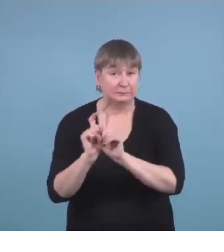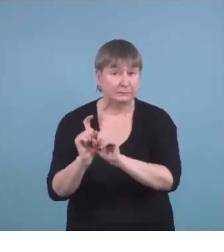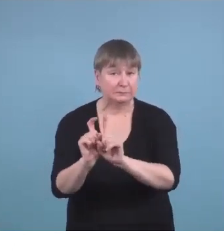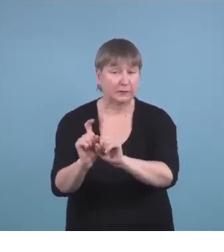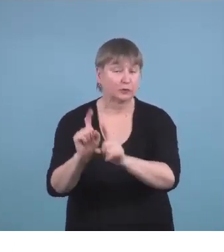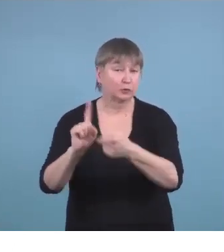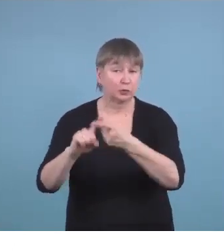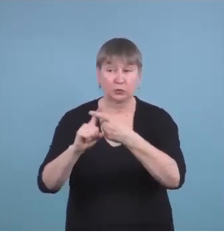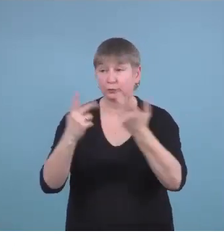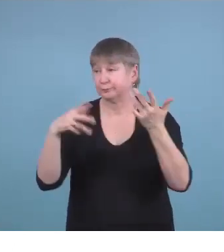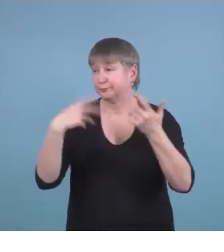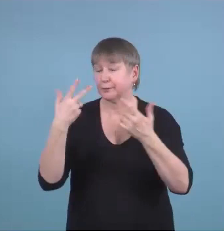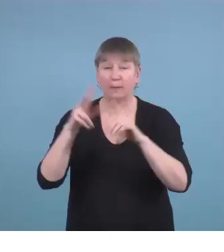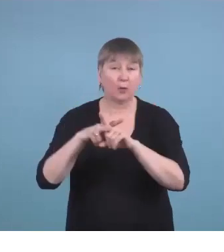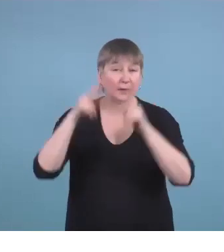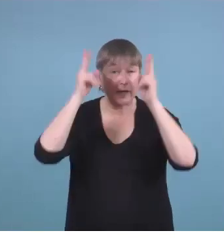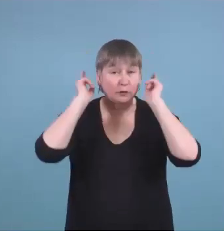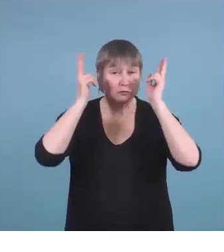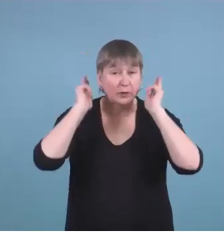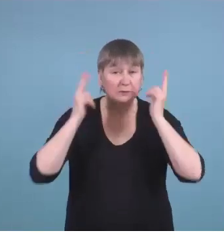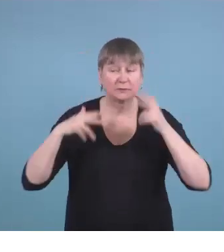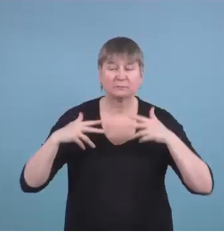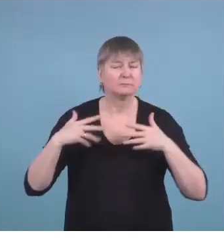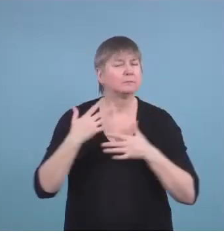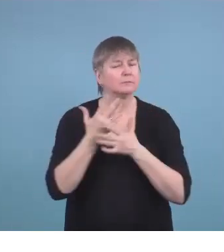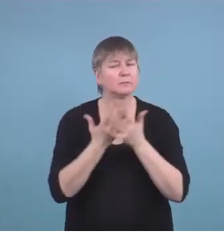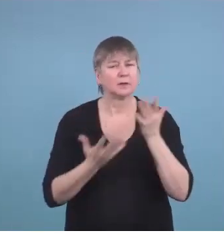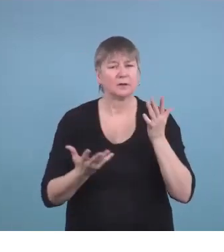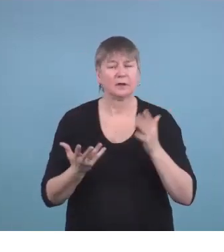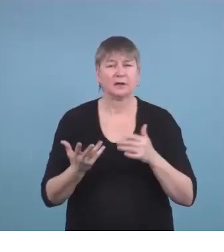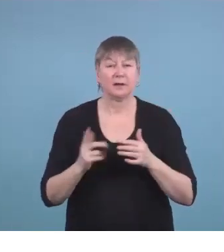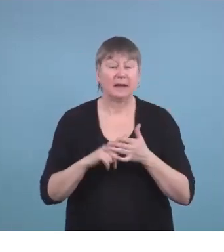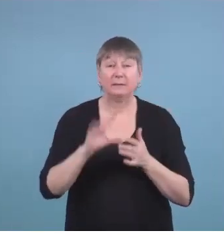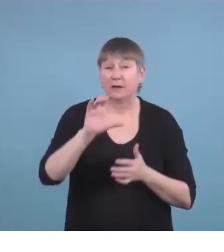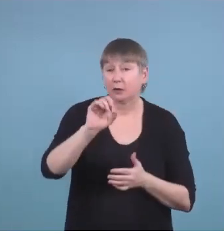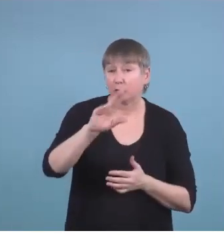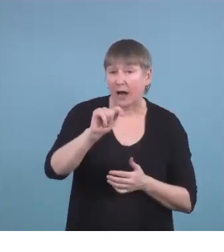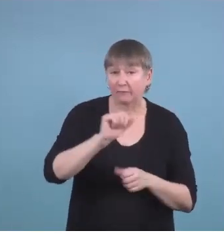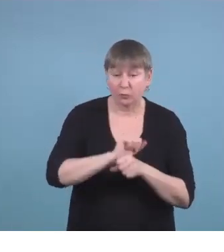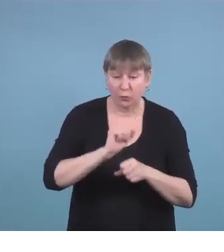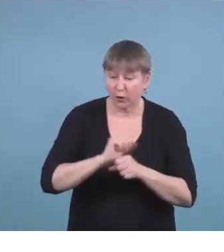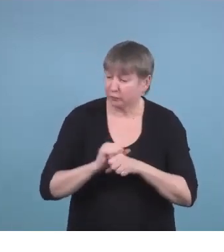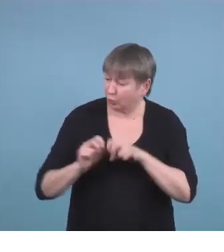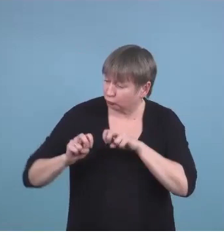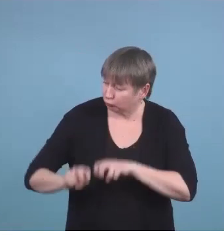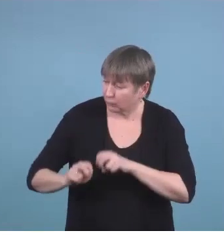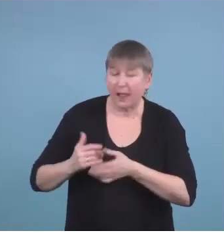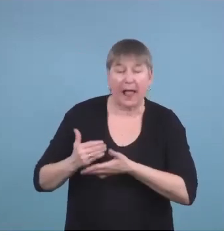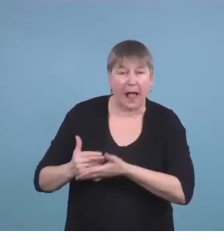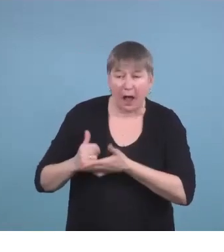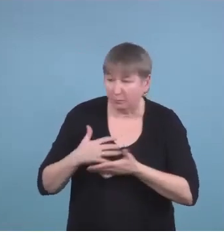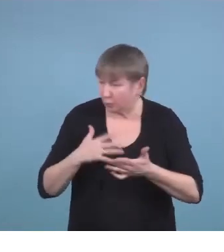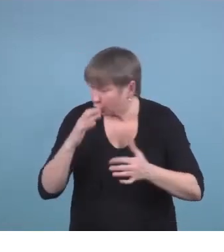hairdressing appointments and other things partnering during crafts all of those kind of activities